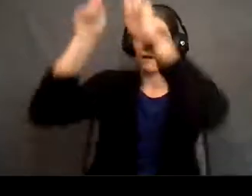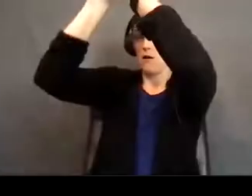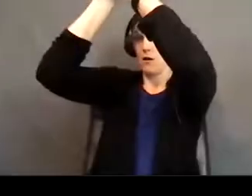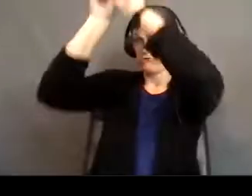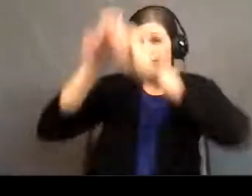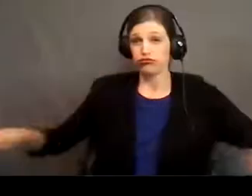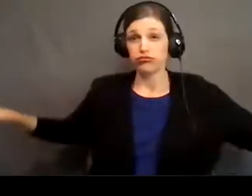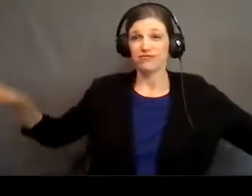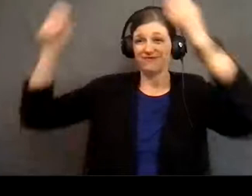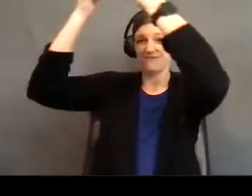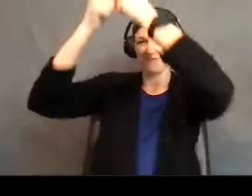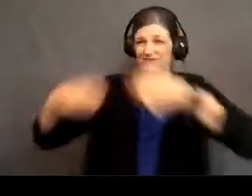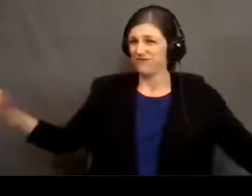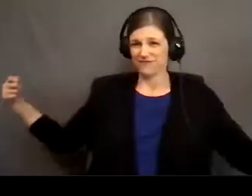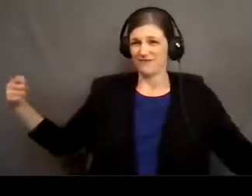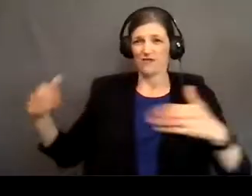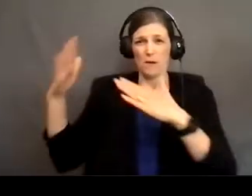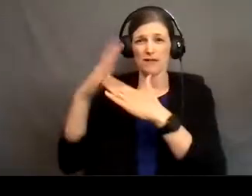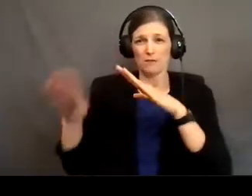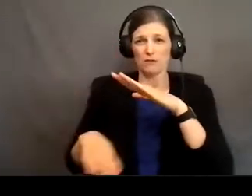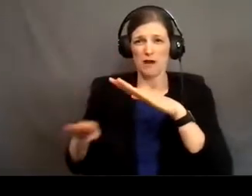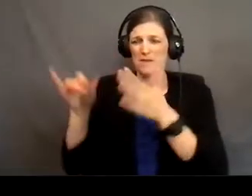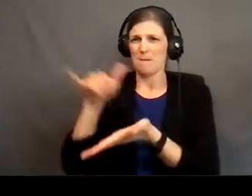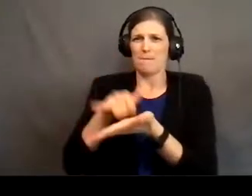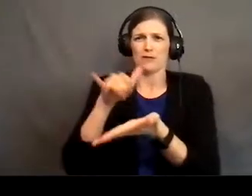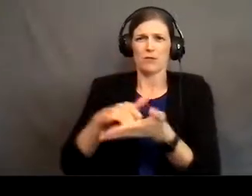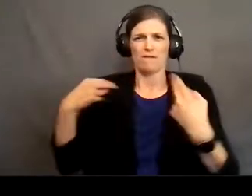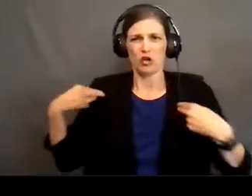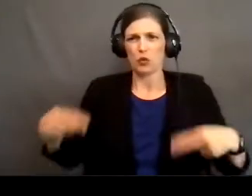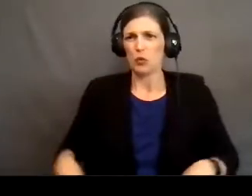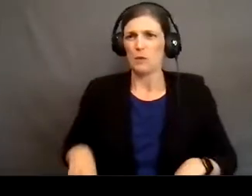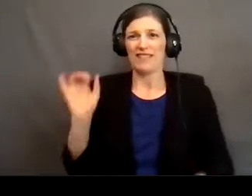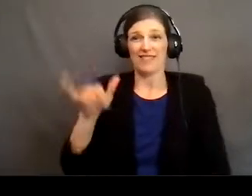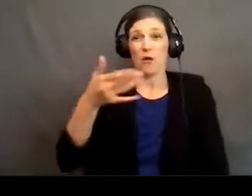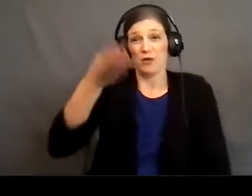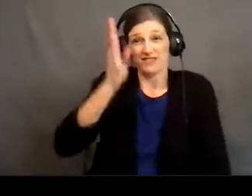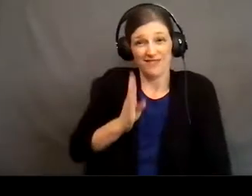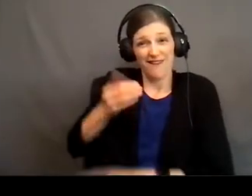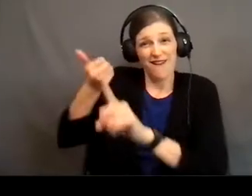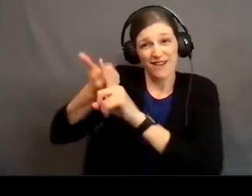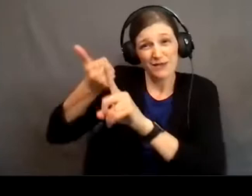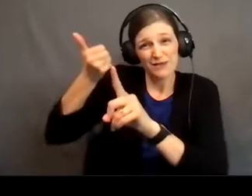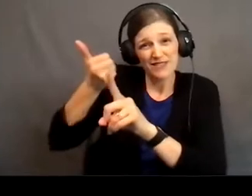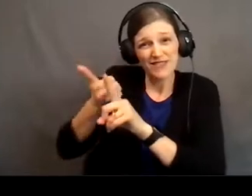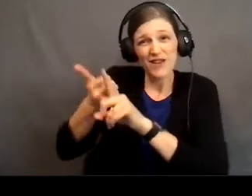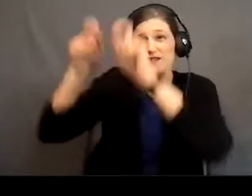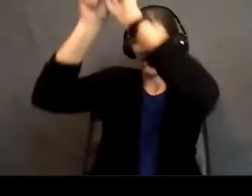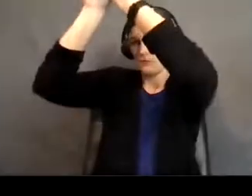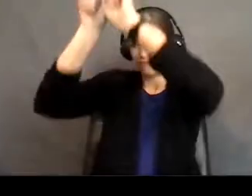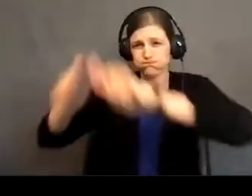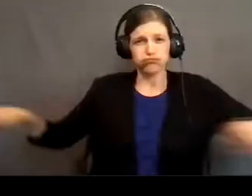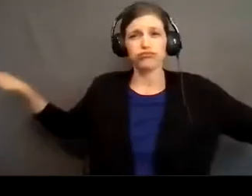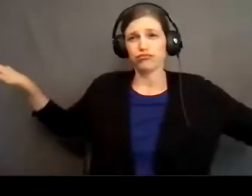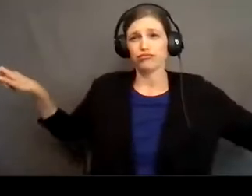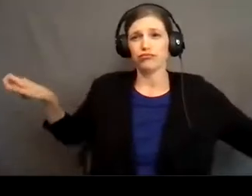top to bottom, this was impossible for any human to do. This was God himself who tore the veil,